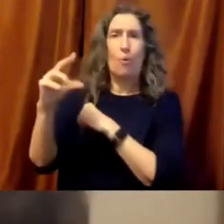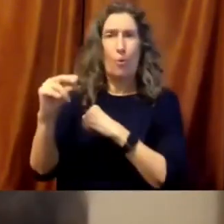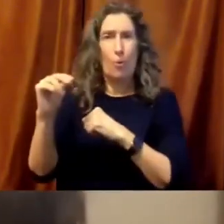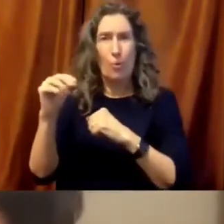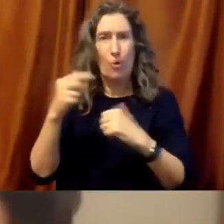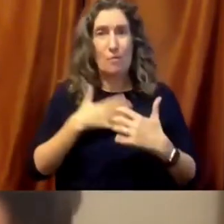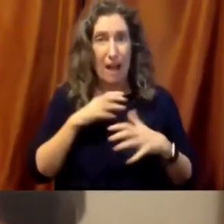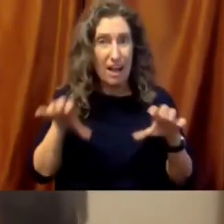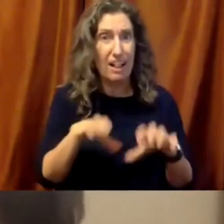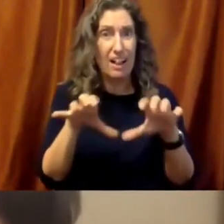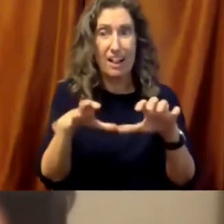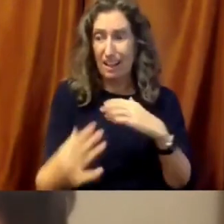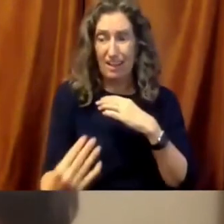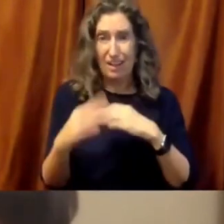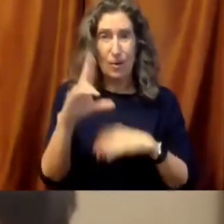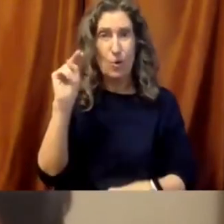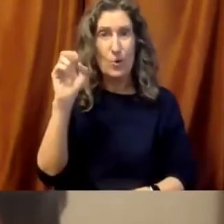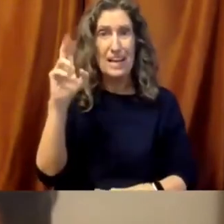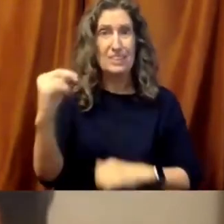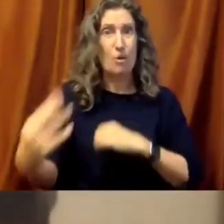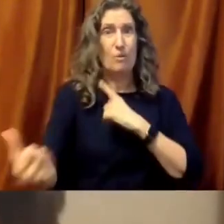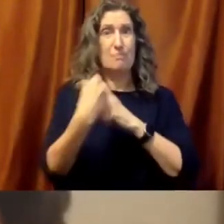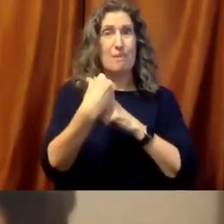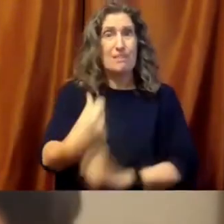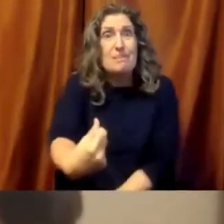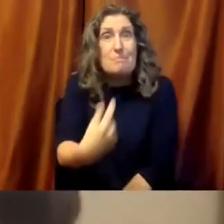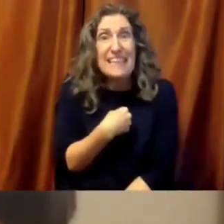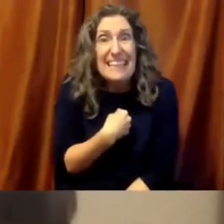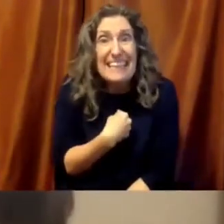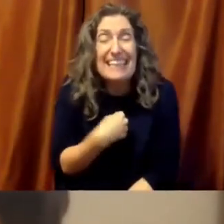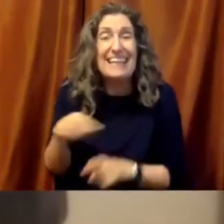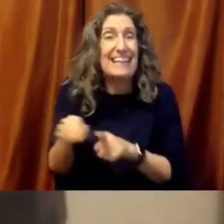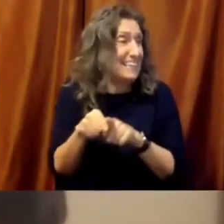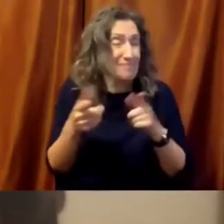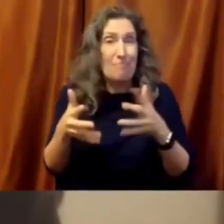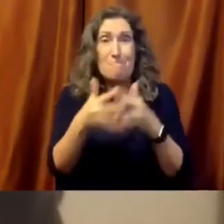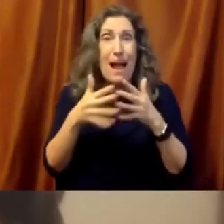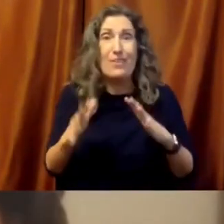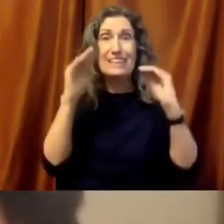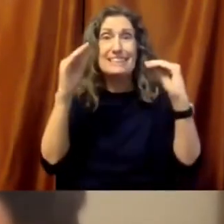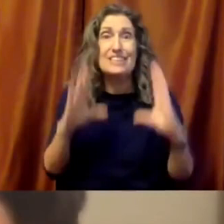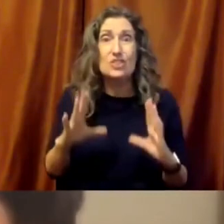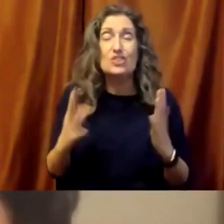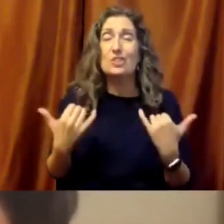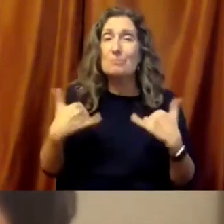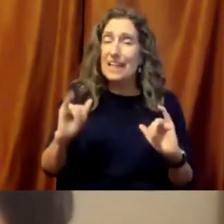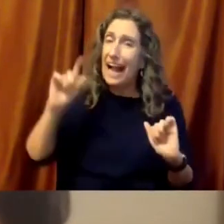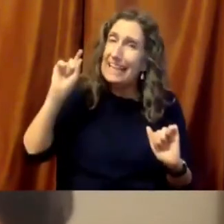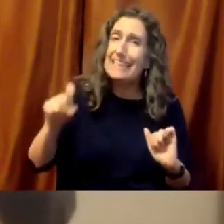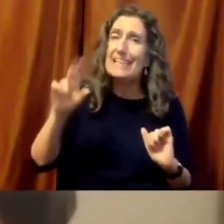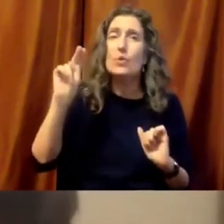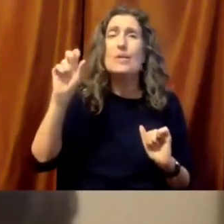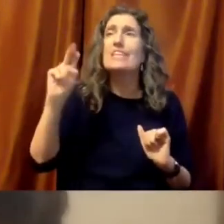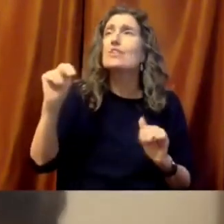me as an American teacher working in one of the richest countries on the planet. I need UNESCO. I